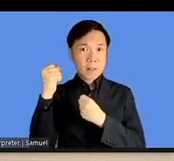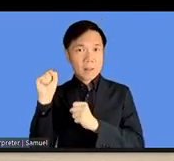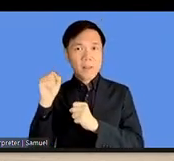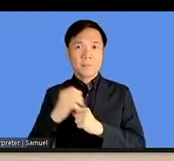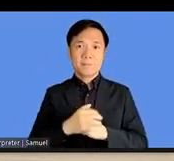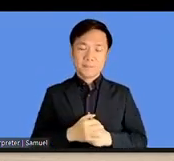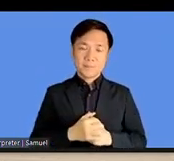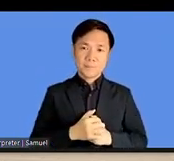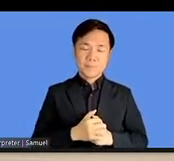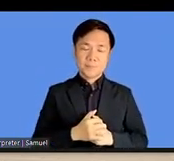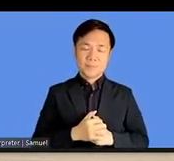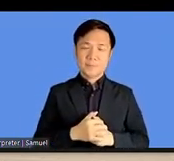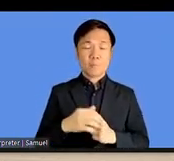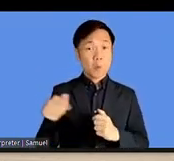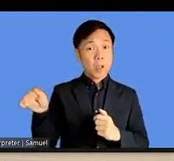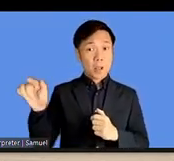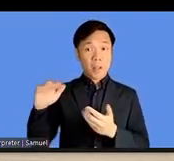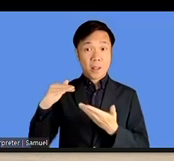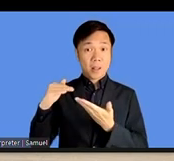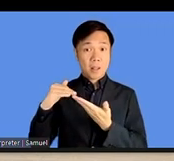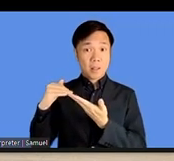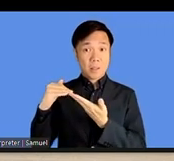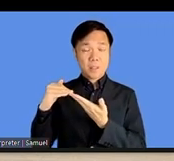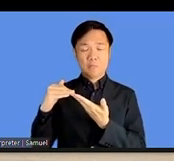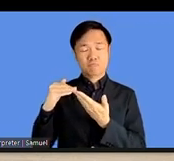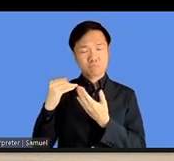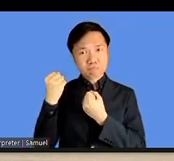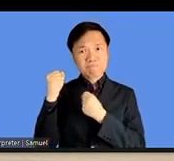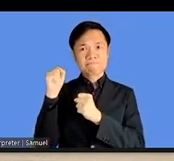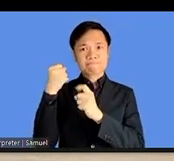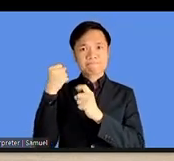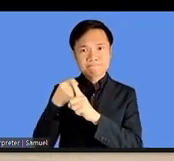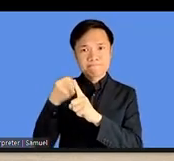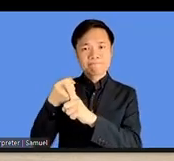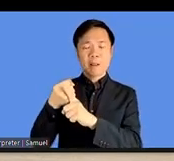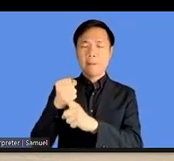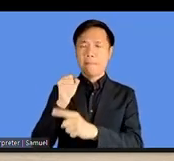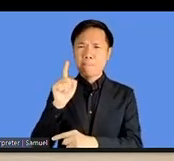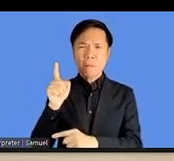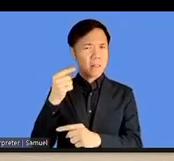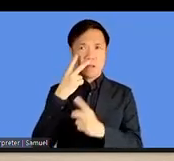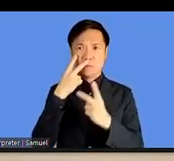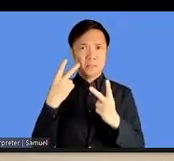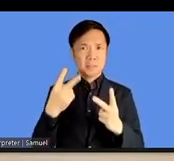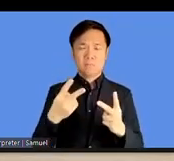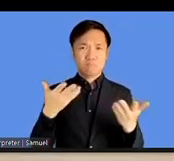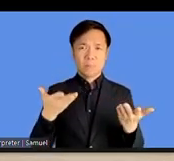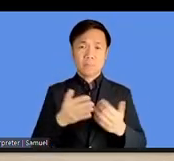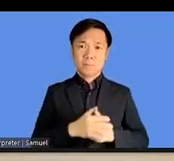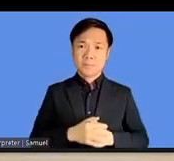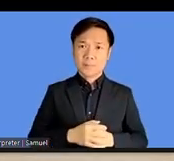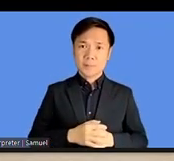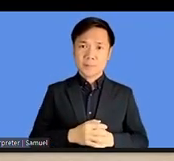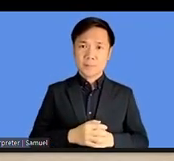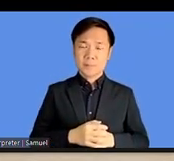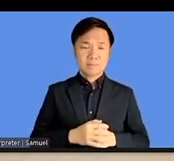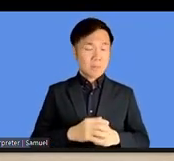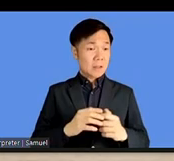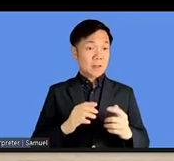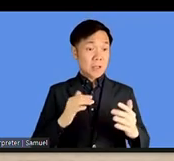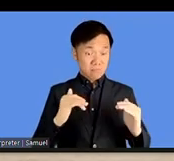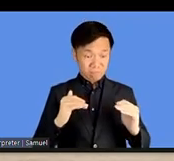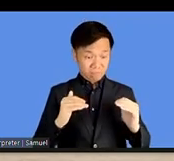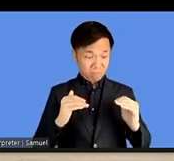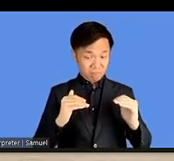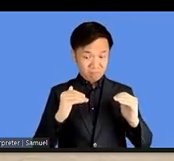DICAN are trying to do, I, I just do not see that there is any meaningful, uh, progress. I, I